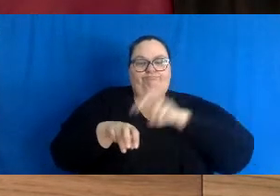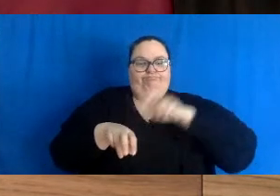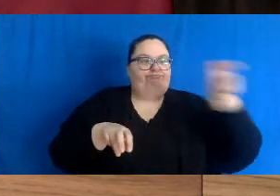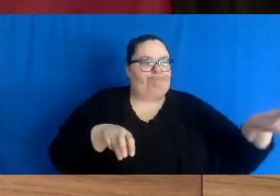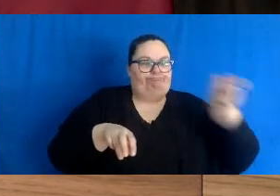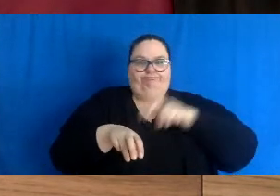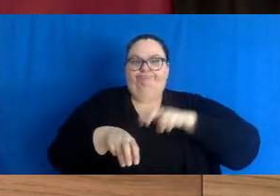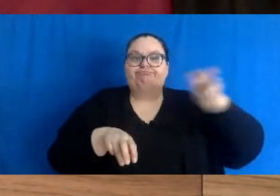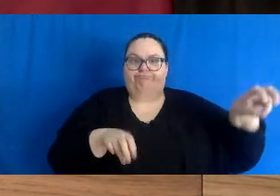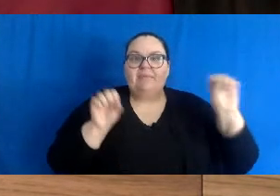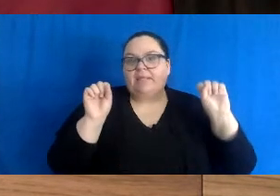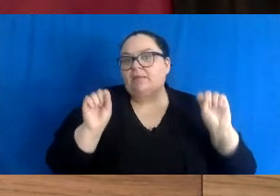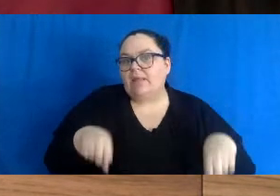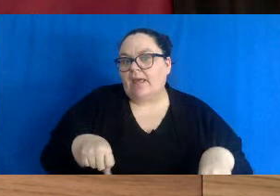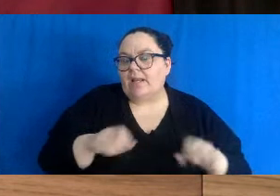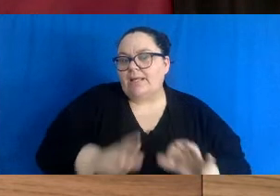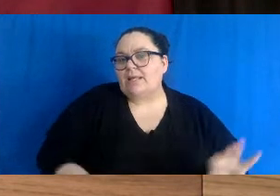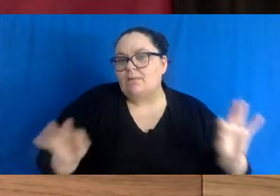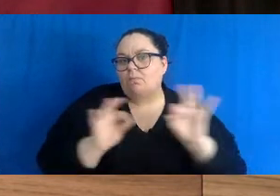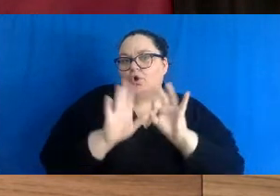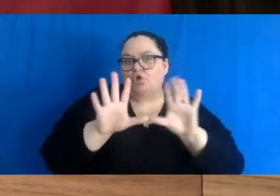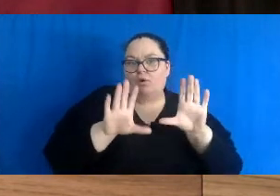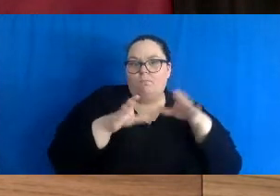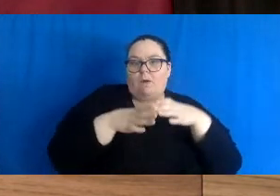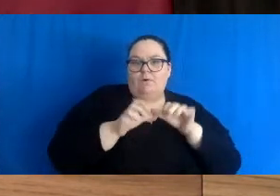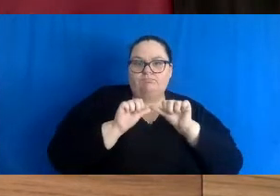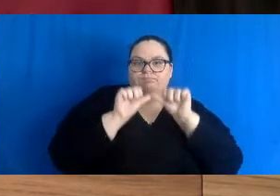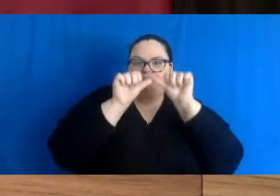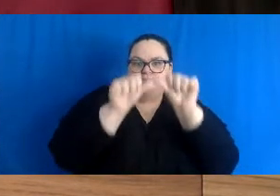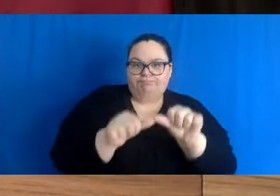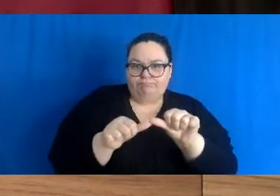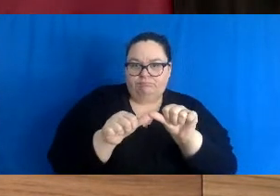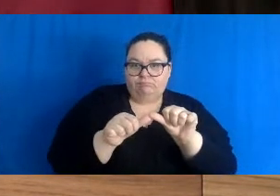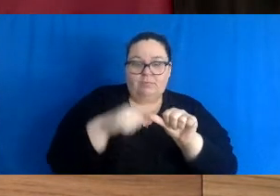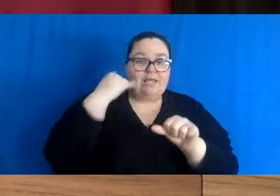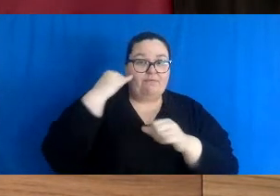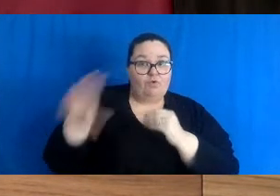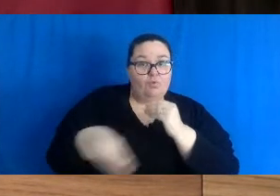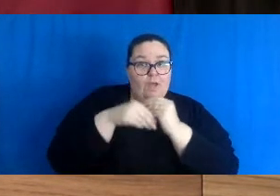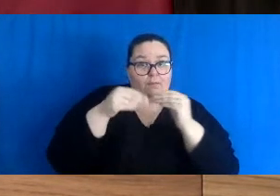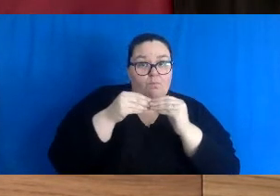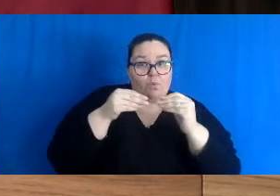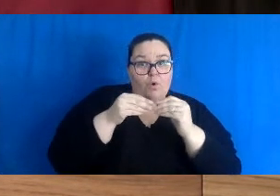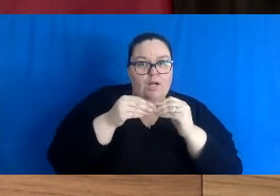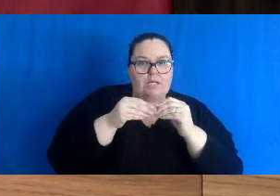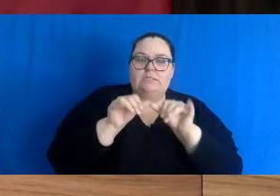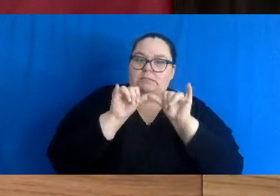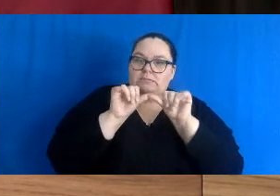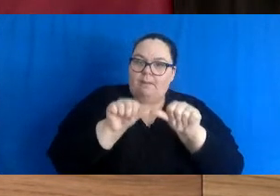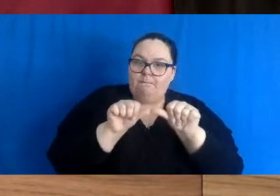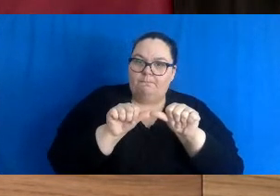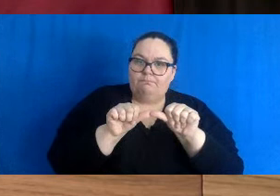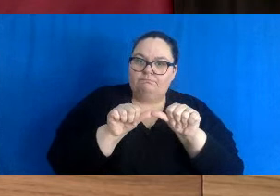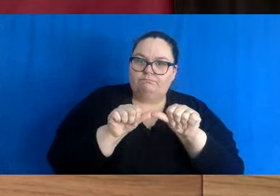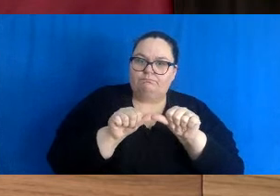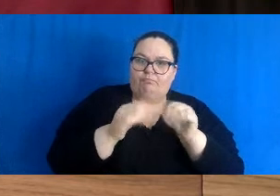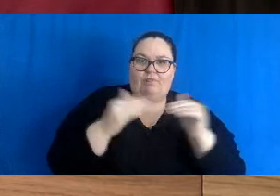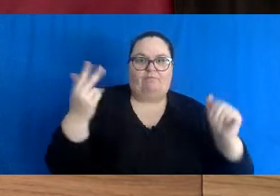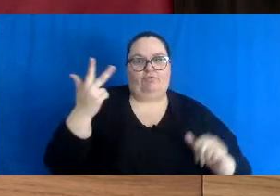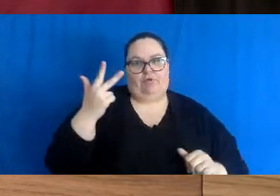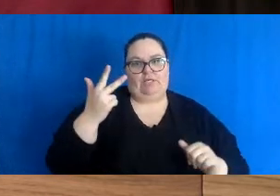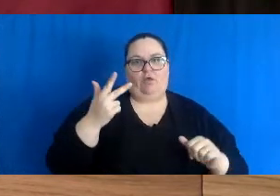is very important that you keep your bubble consistent. If you are extending your bubble, keep it to the same individuals for the duration of the Level 3 restrictions.